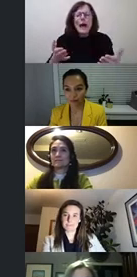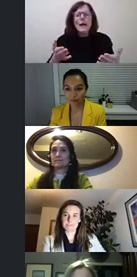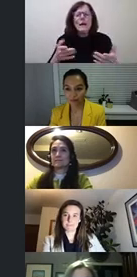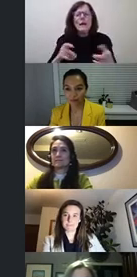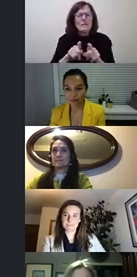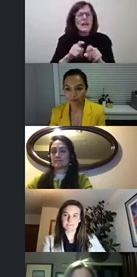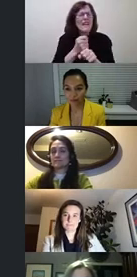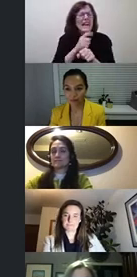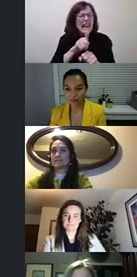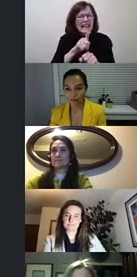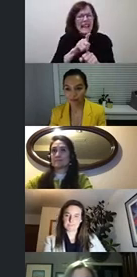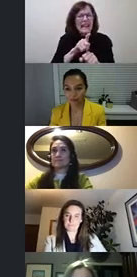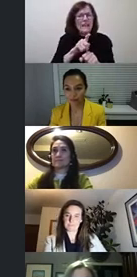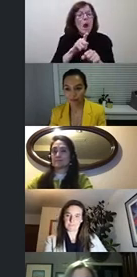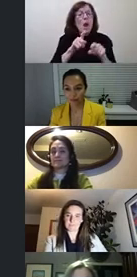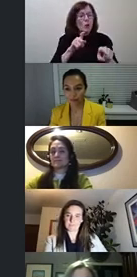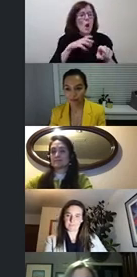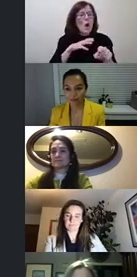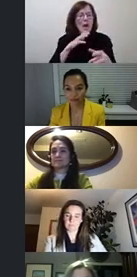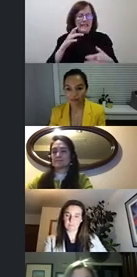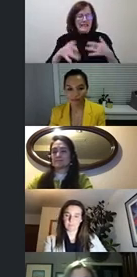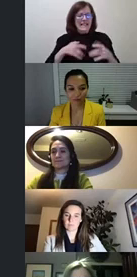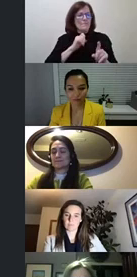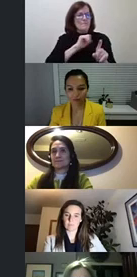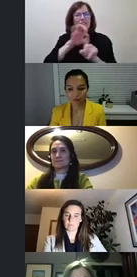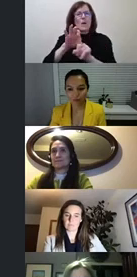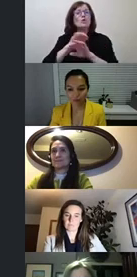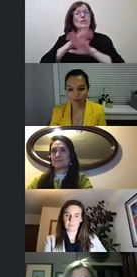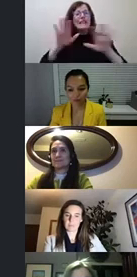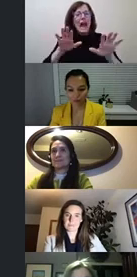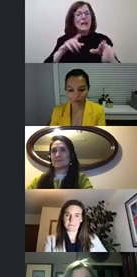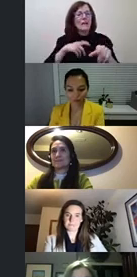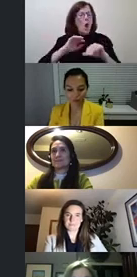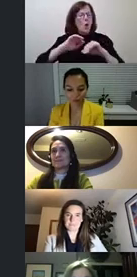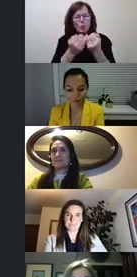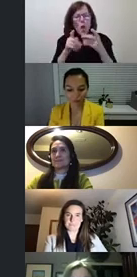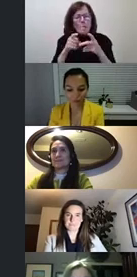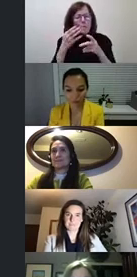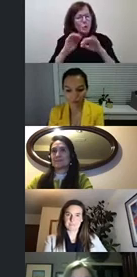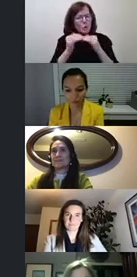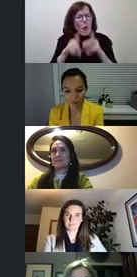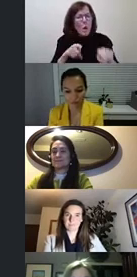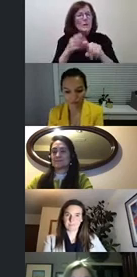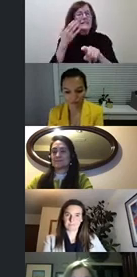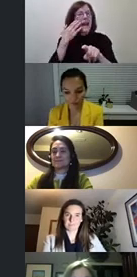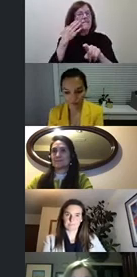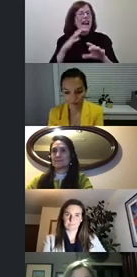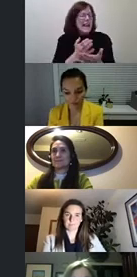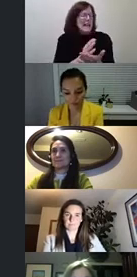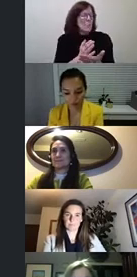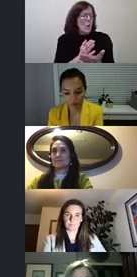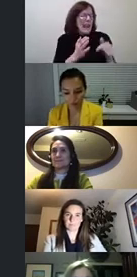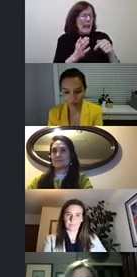sure that that general awareness makes sure that everybody knows what sort of mechanisms are available